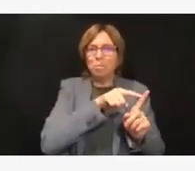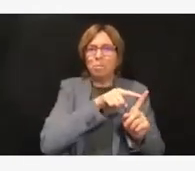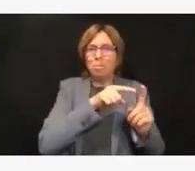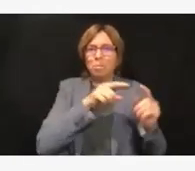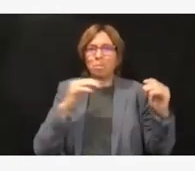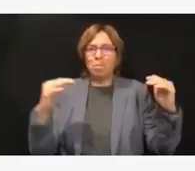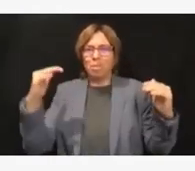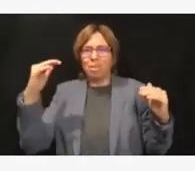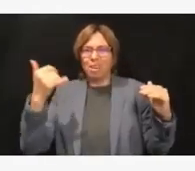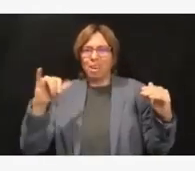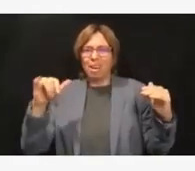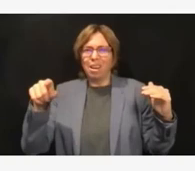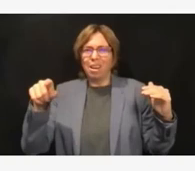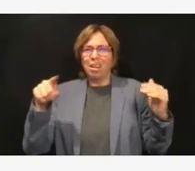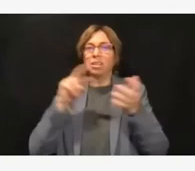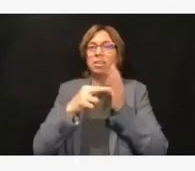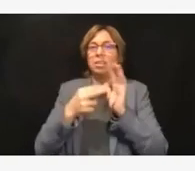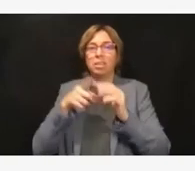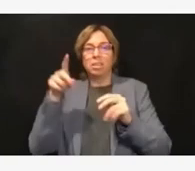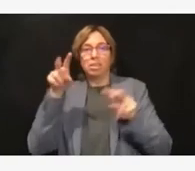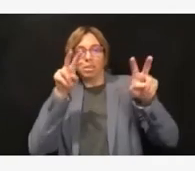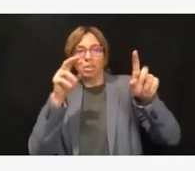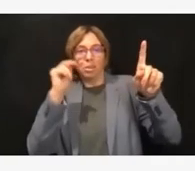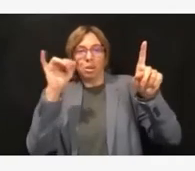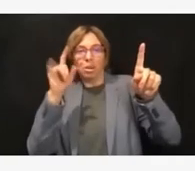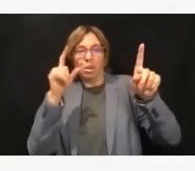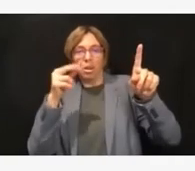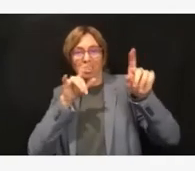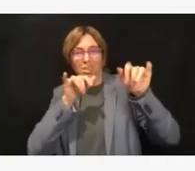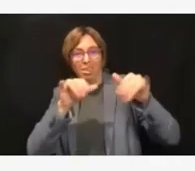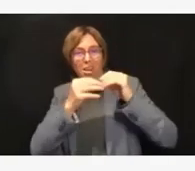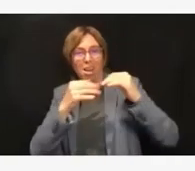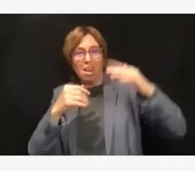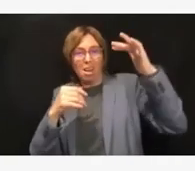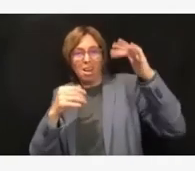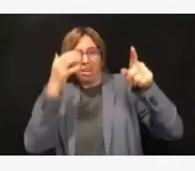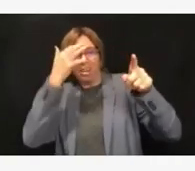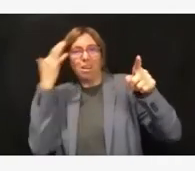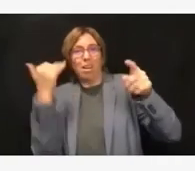still kind of where we were in previous surges, even though it's declining.